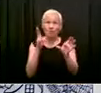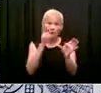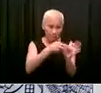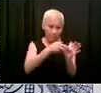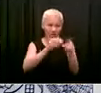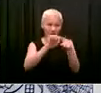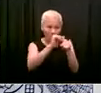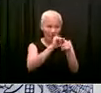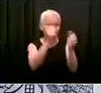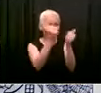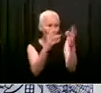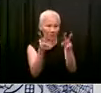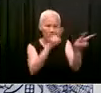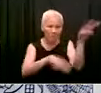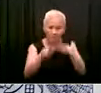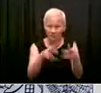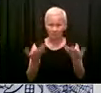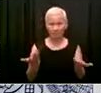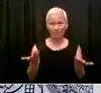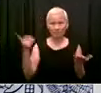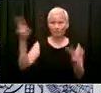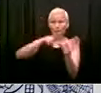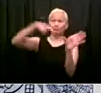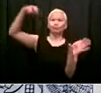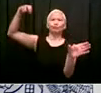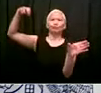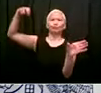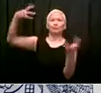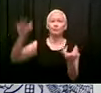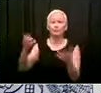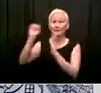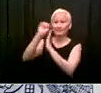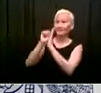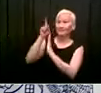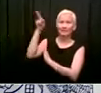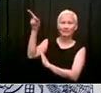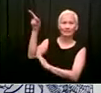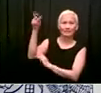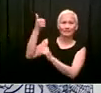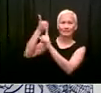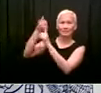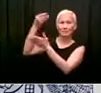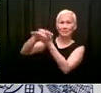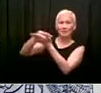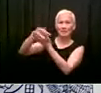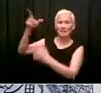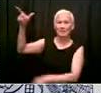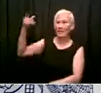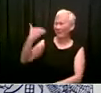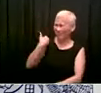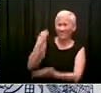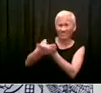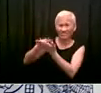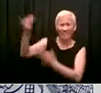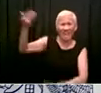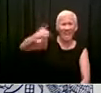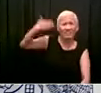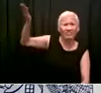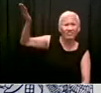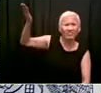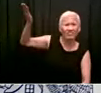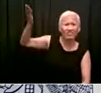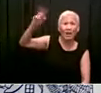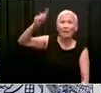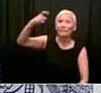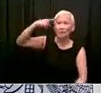That's a big turnaround because of the stimulus. Clearly, there's nothing more important to New York City and New York State than the MTA, and the subways in particular